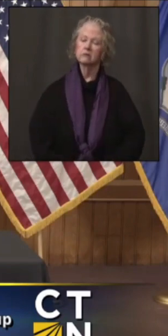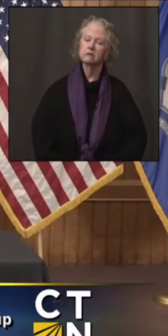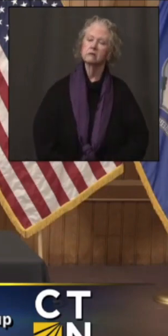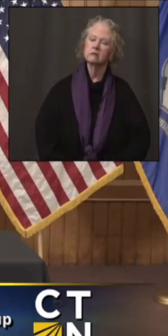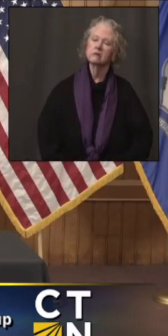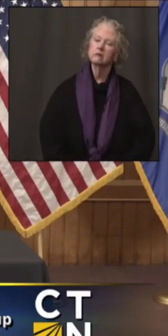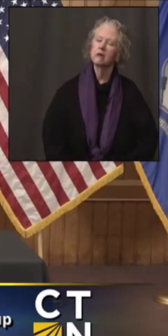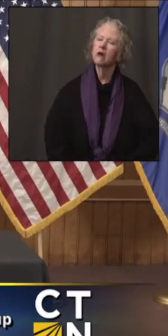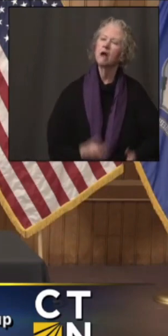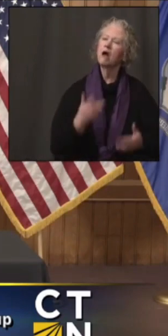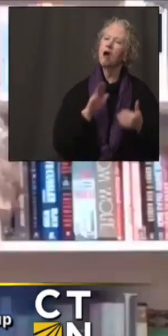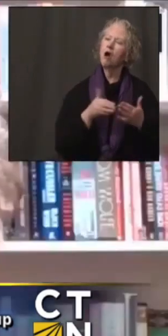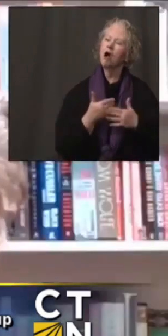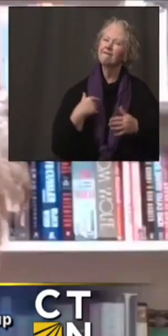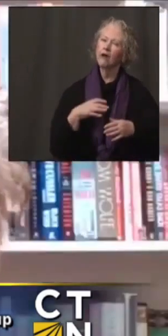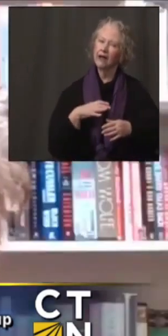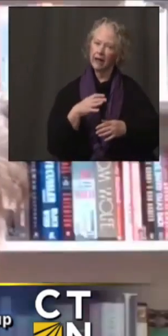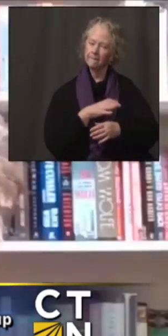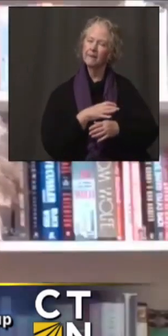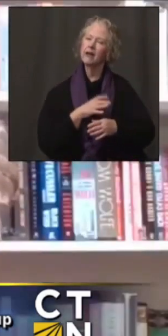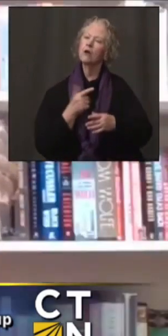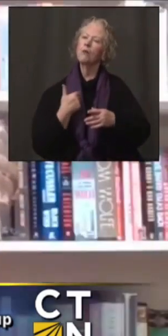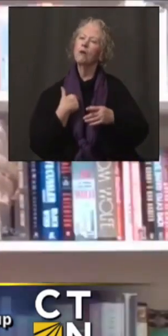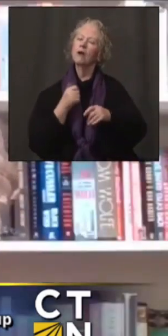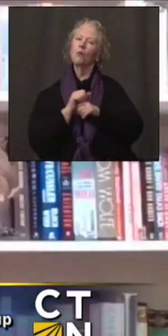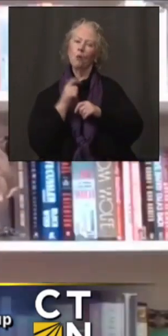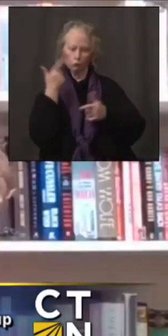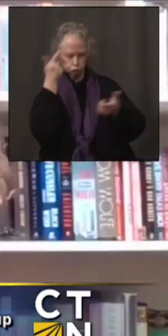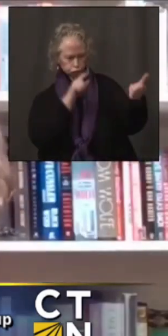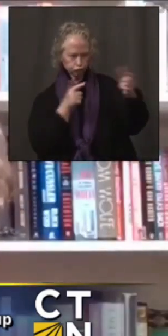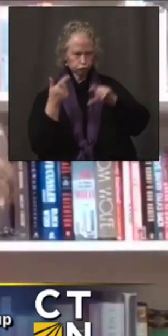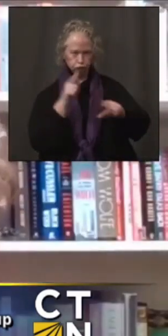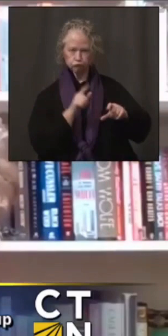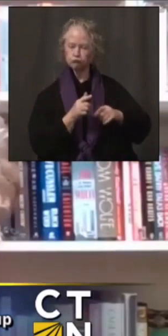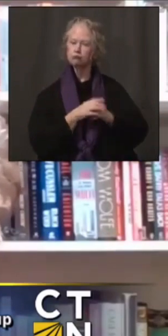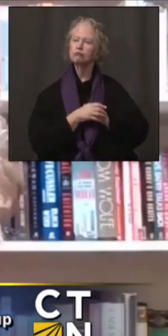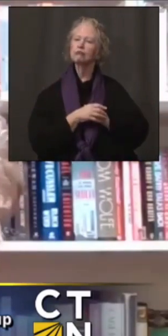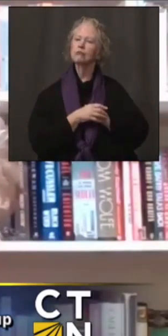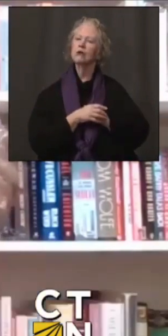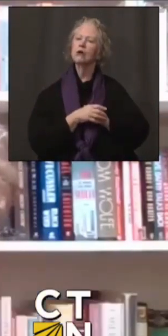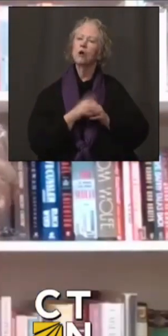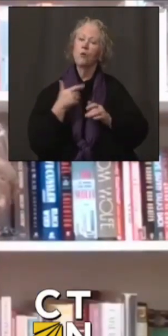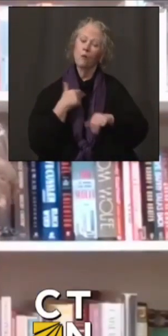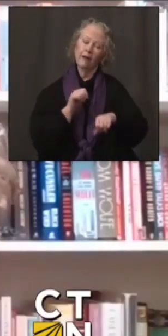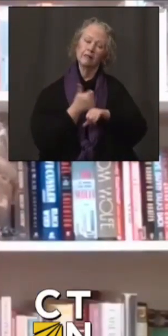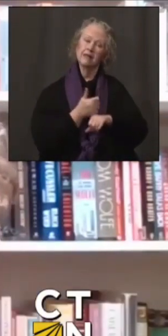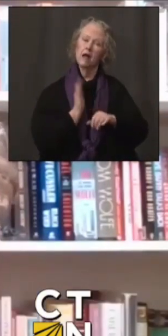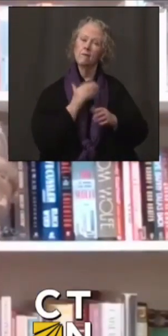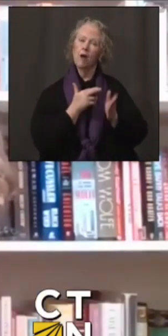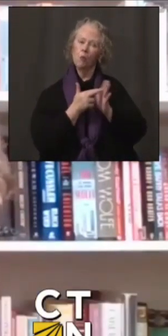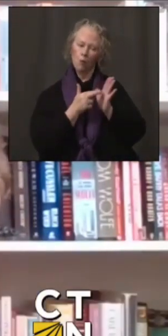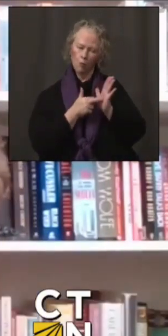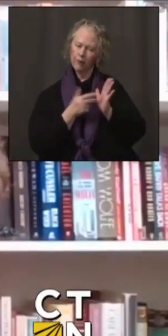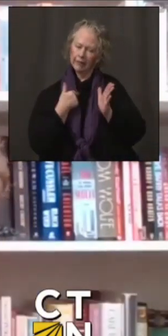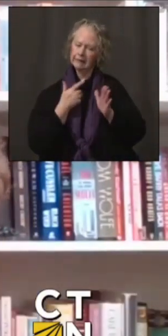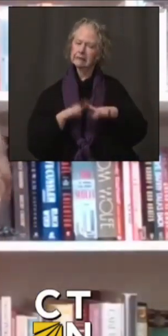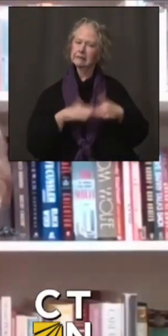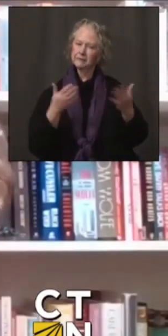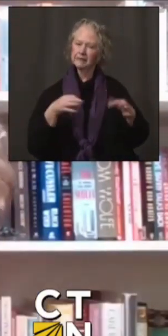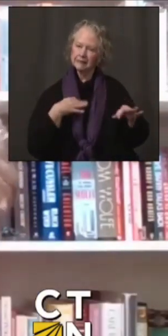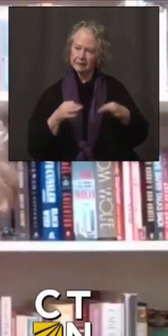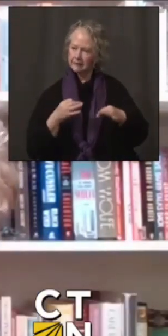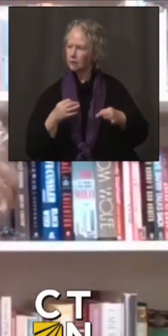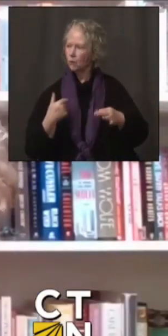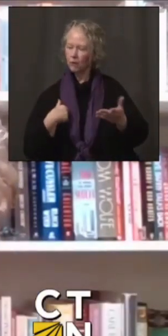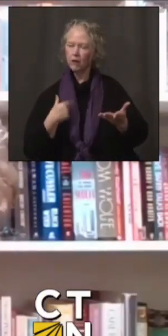All of our committees are operating by consensus. So when we laid out the ground rules for the advisory group, wait, right at the beginning, uh, the decision